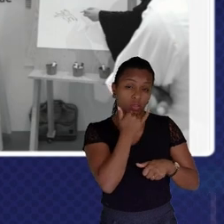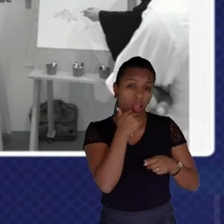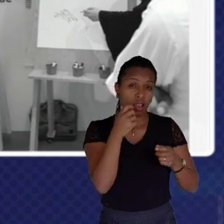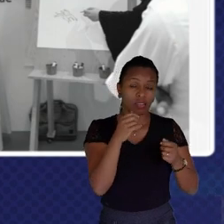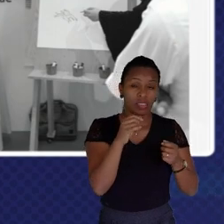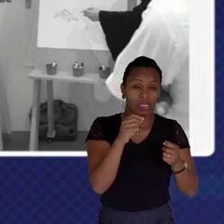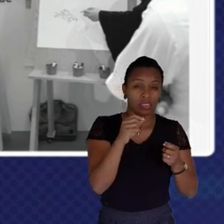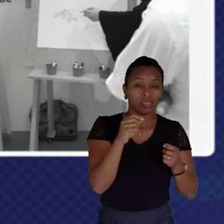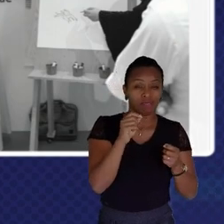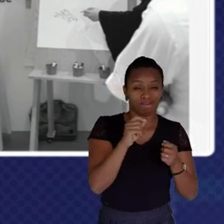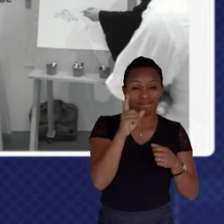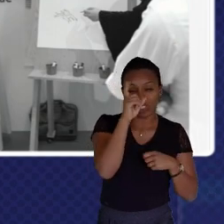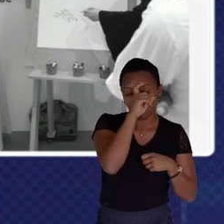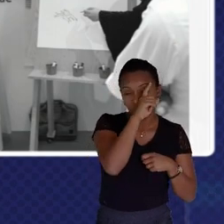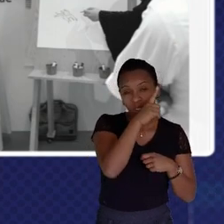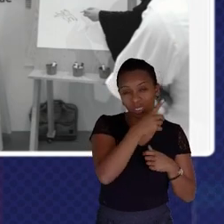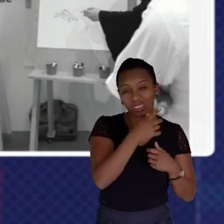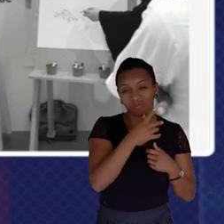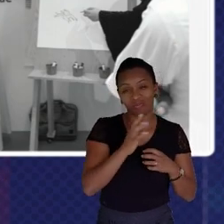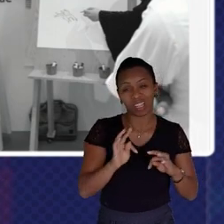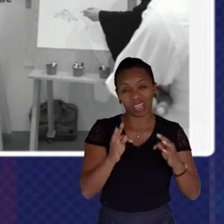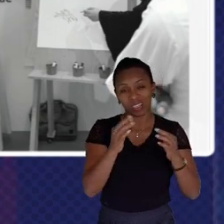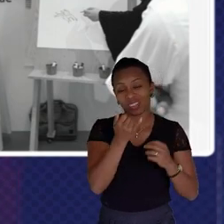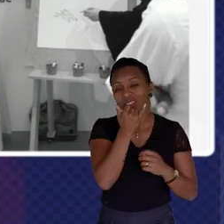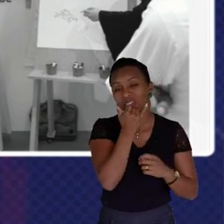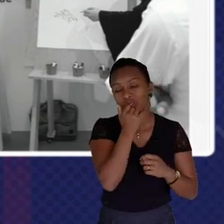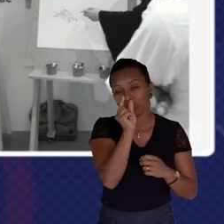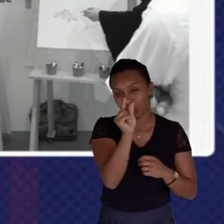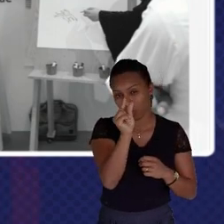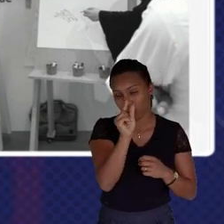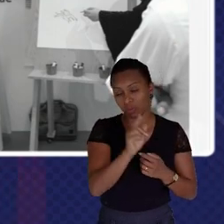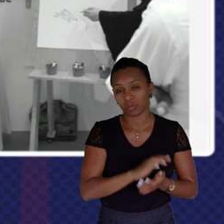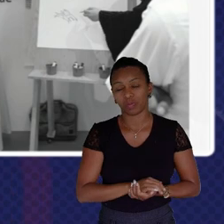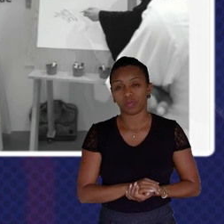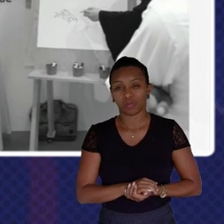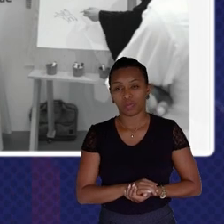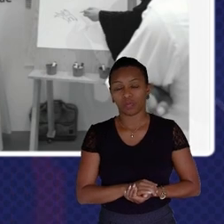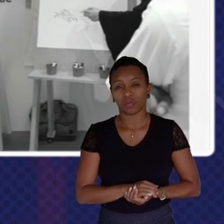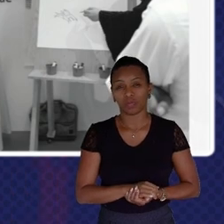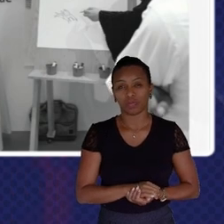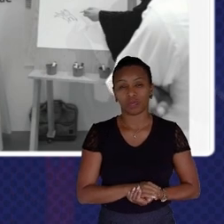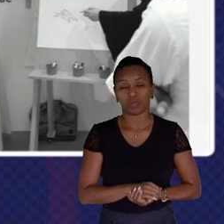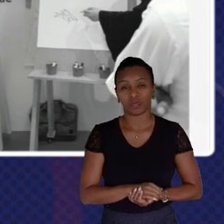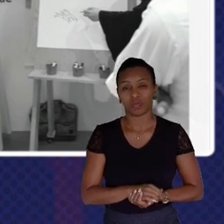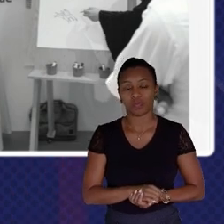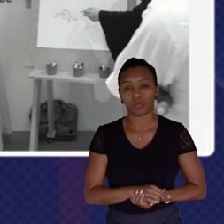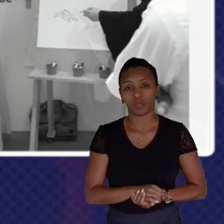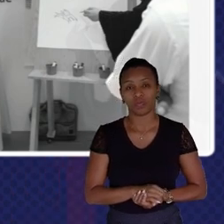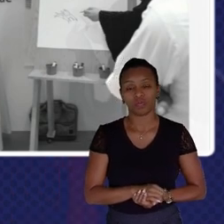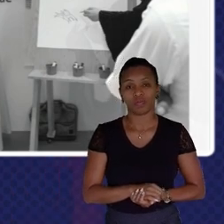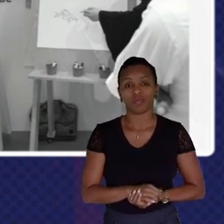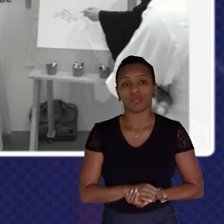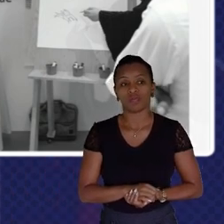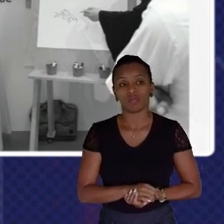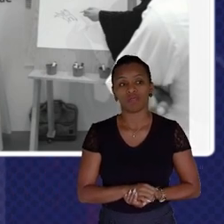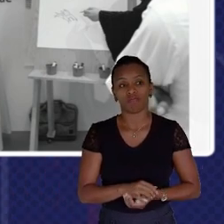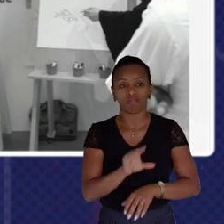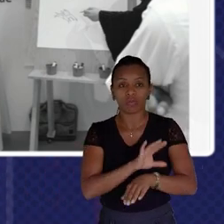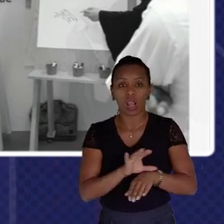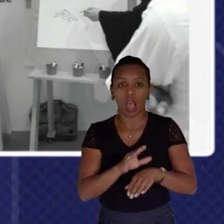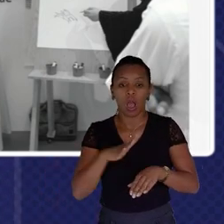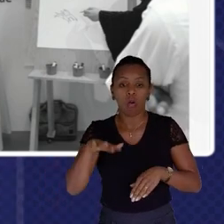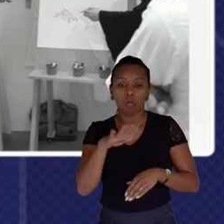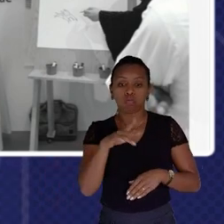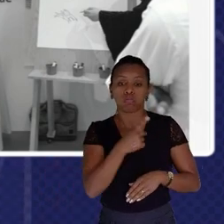the technology that I have So forgive me So enabling public sector employees And shifting mindsets So the first